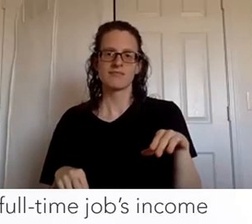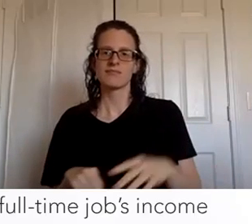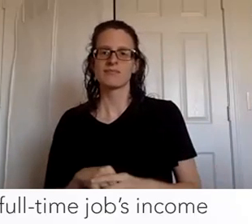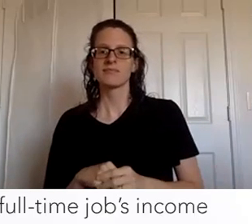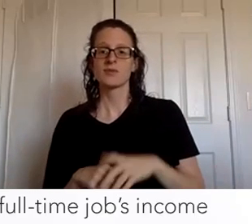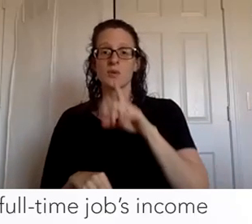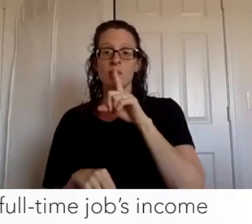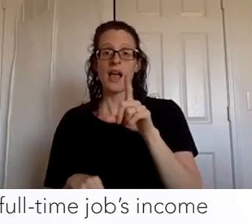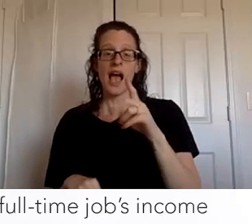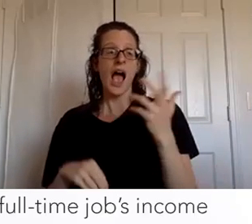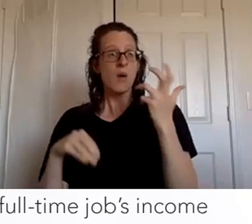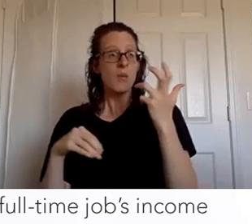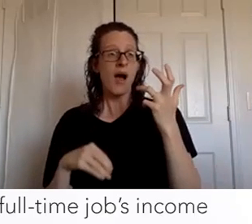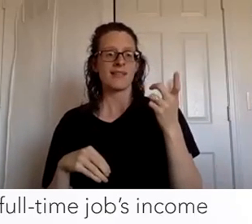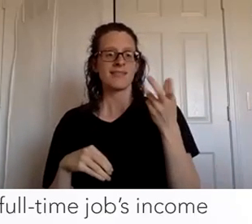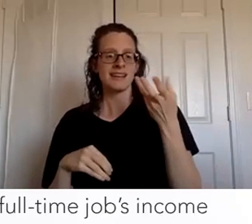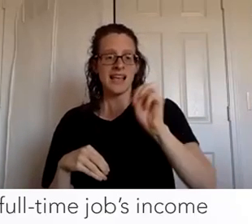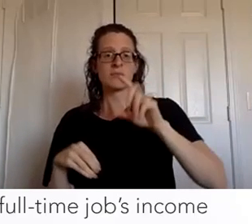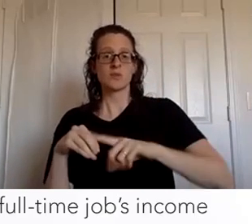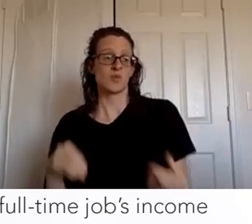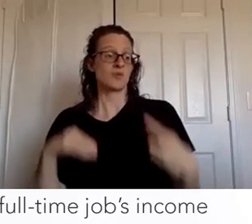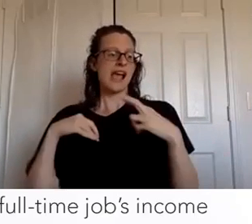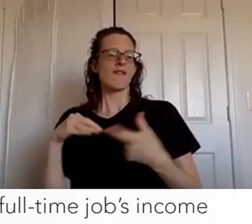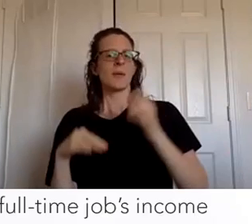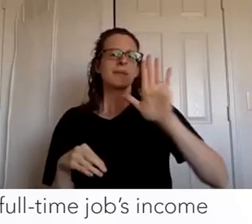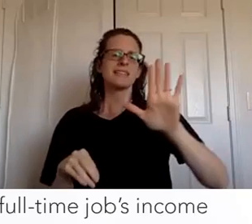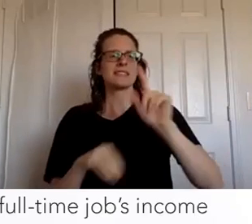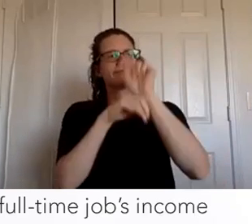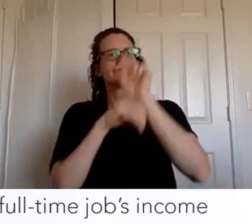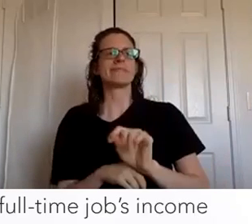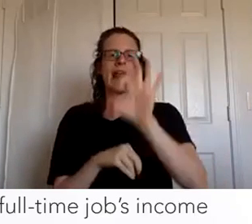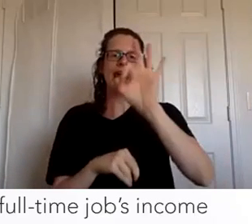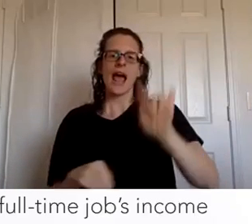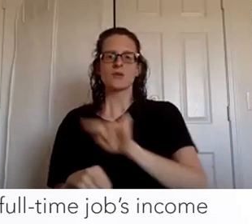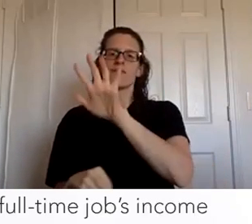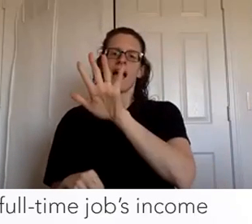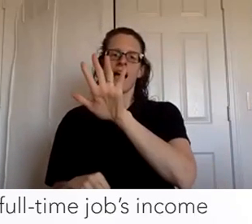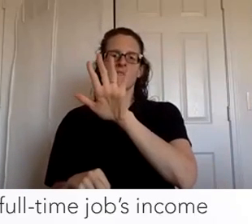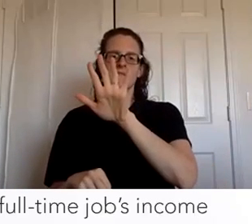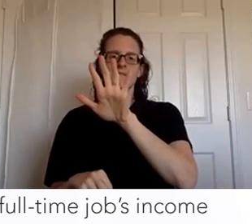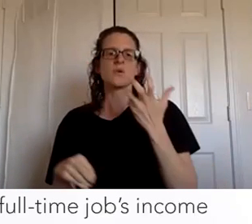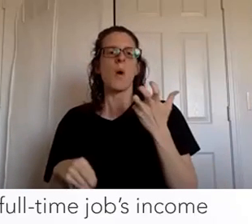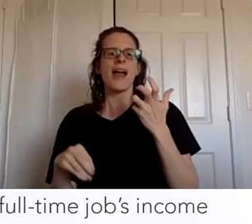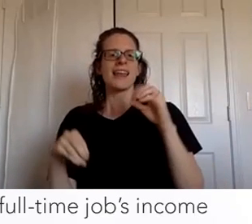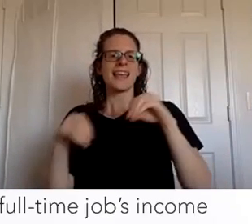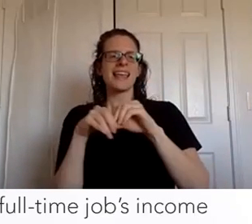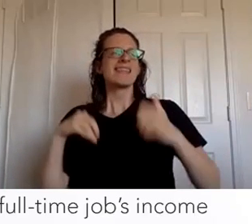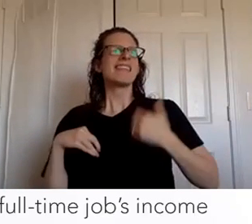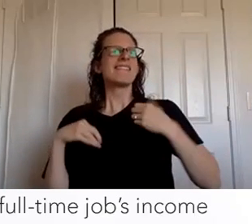I want him to retire from his nine to five I don't want to live in the box anymore um